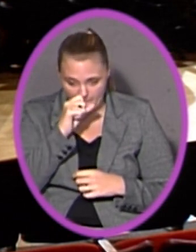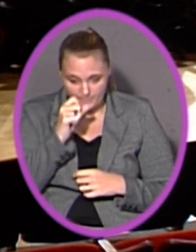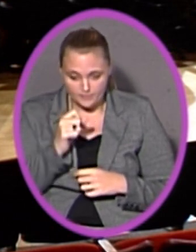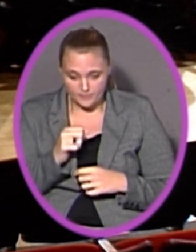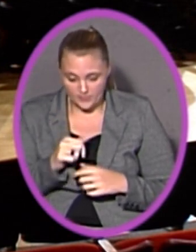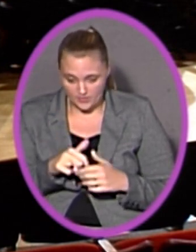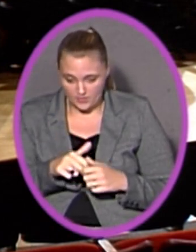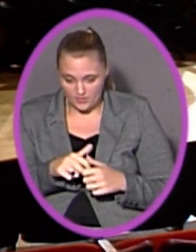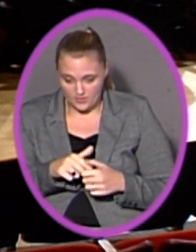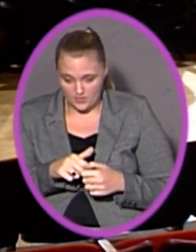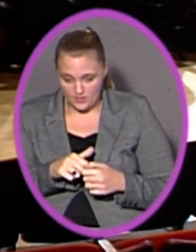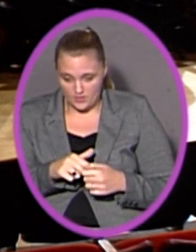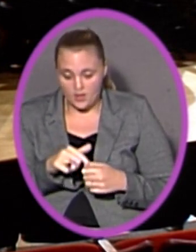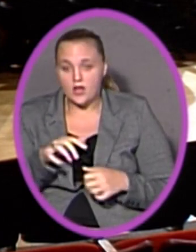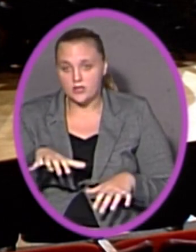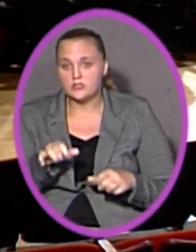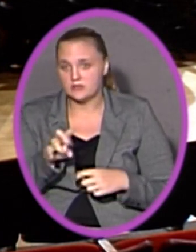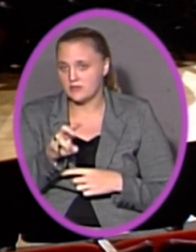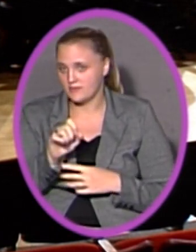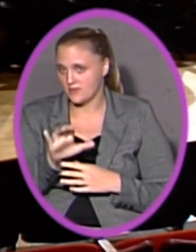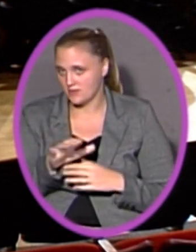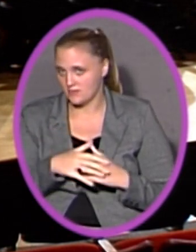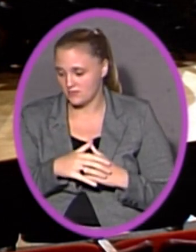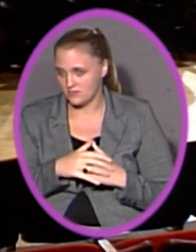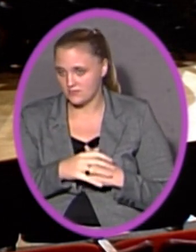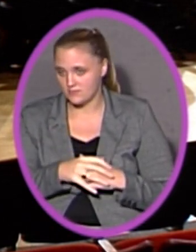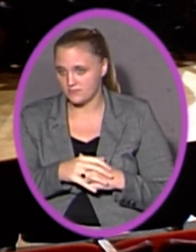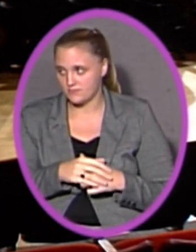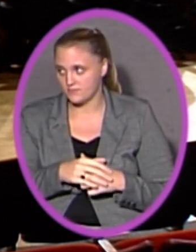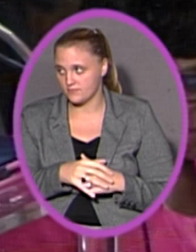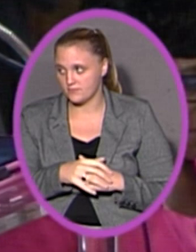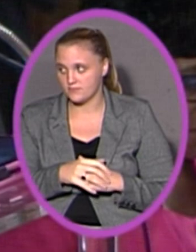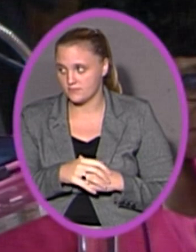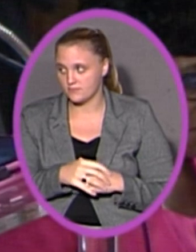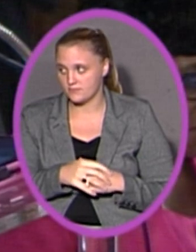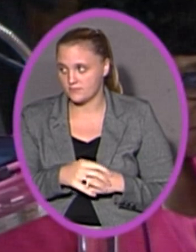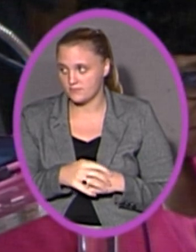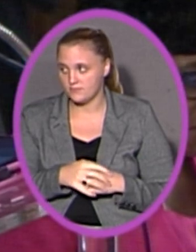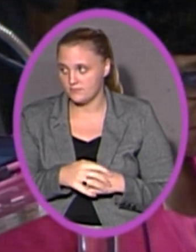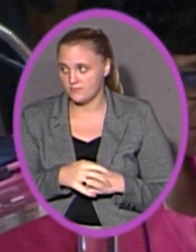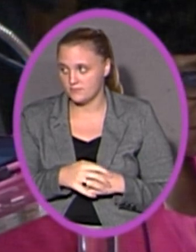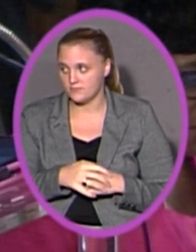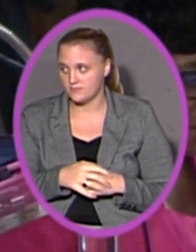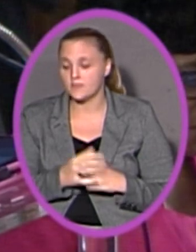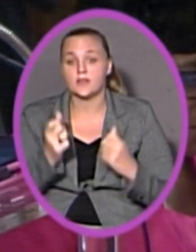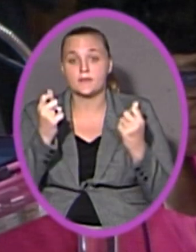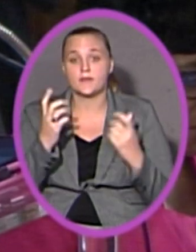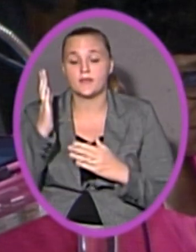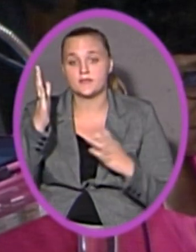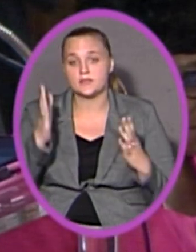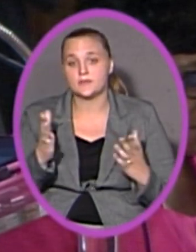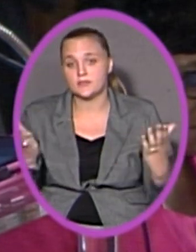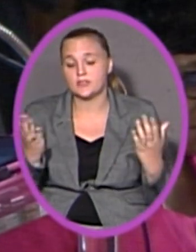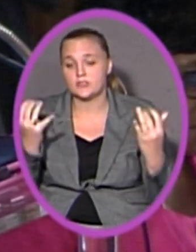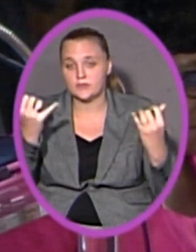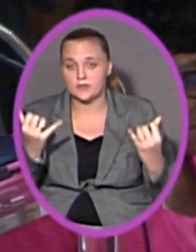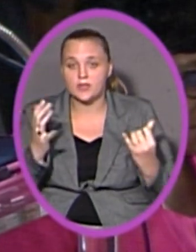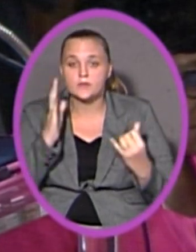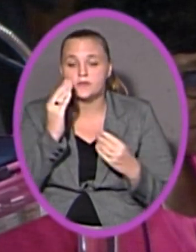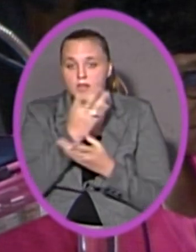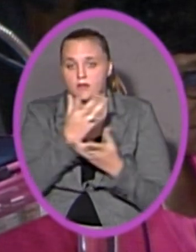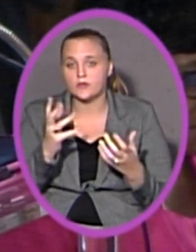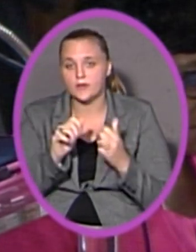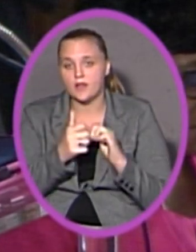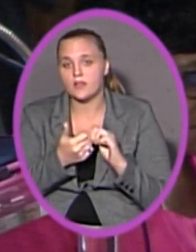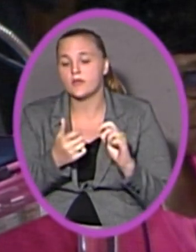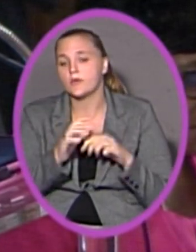take about seven seconds of my time. and they will do the seven seconds, please. you. Yes. Many of the speakers here today will tell you about how they were called